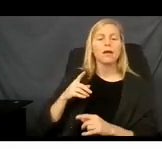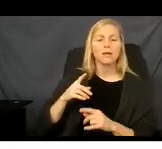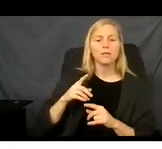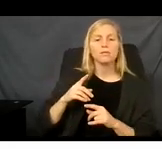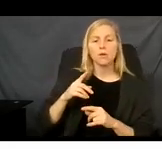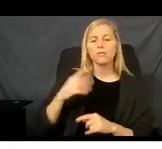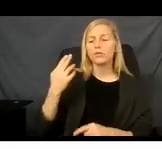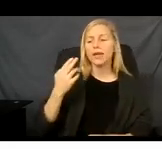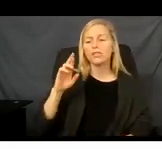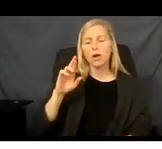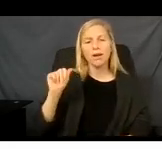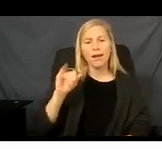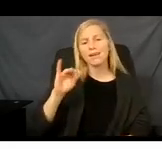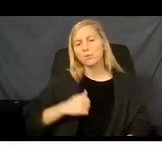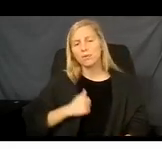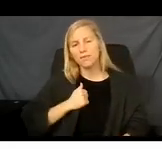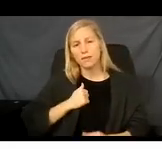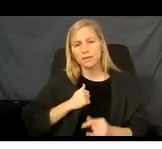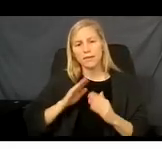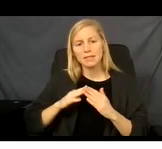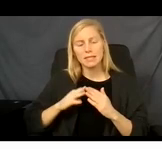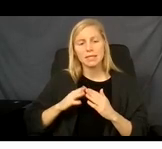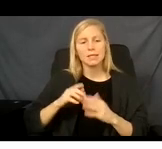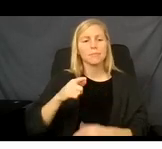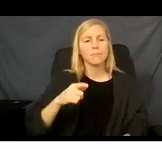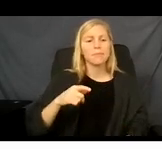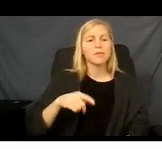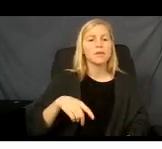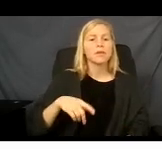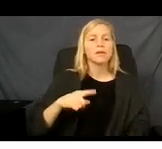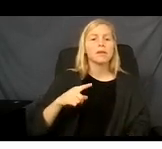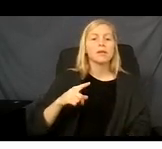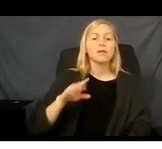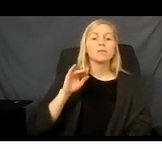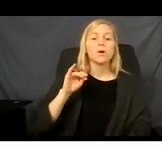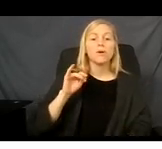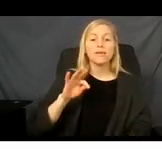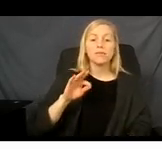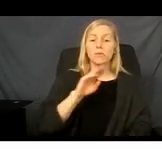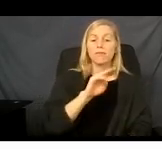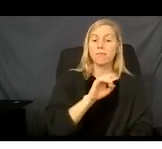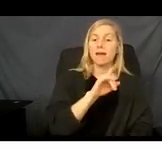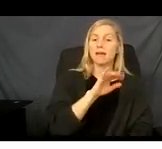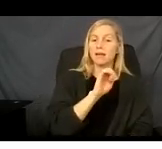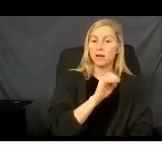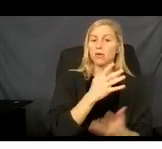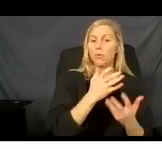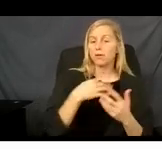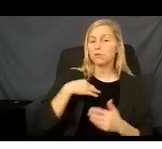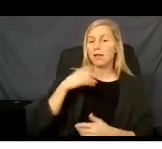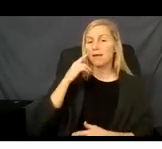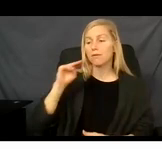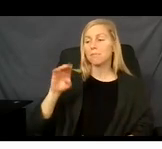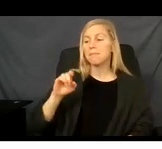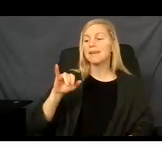For an household of one person that has Medicare and wants to apply for Medicaid, the New York